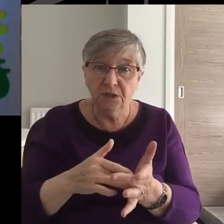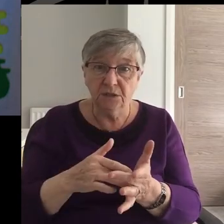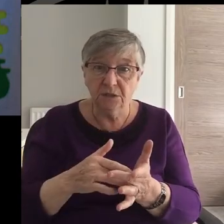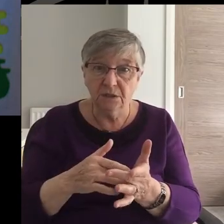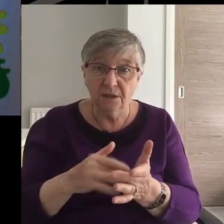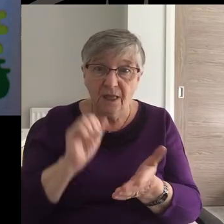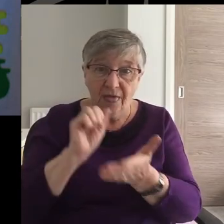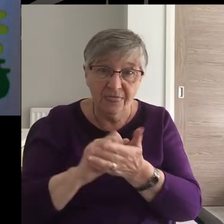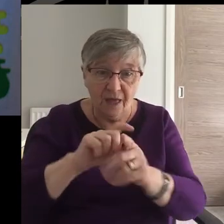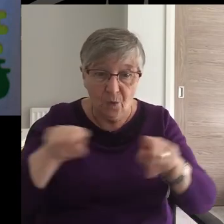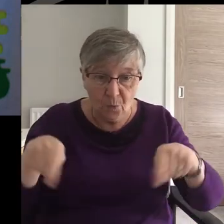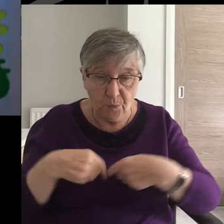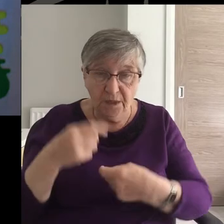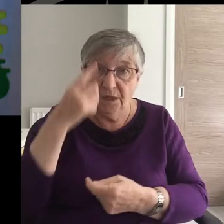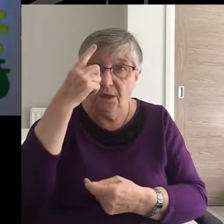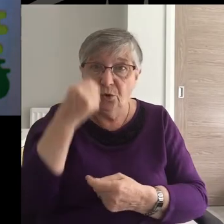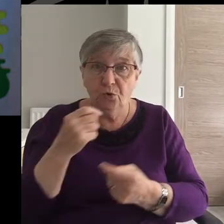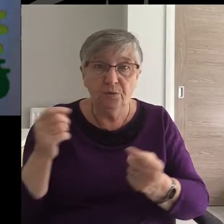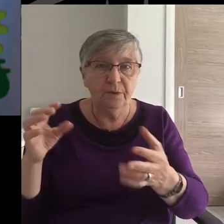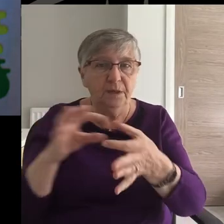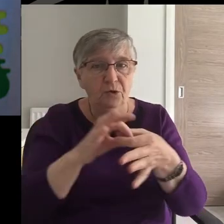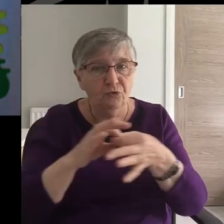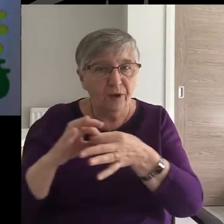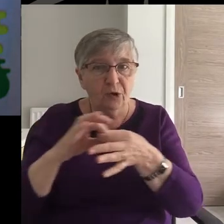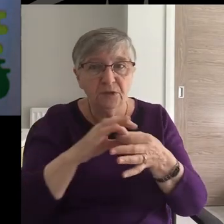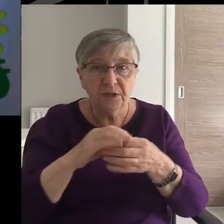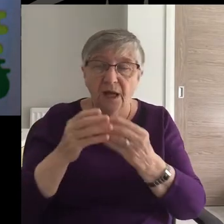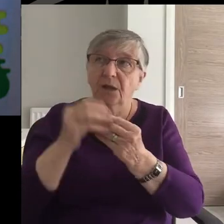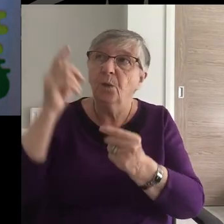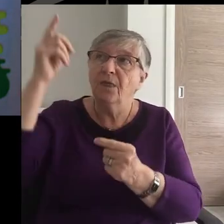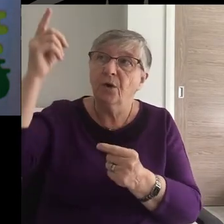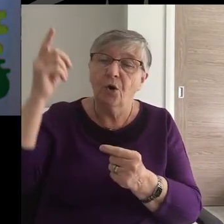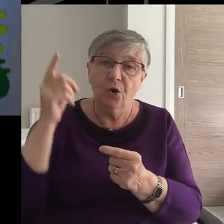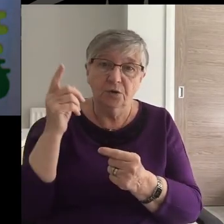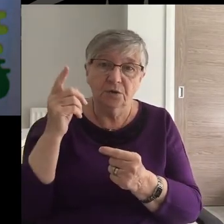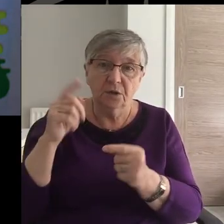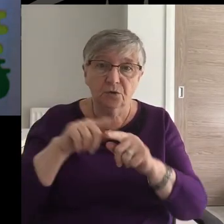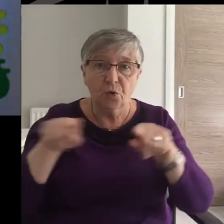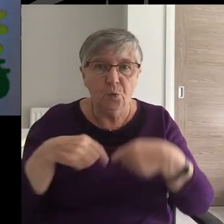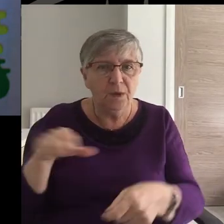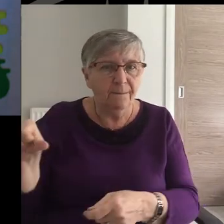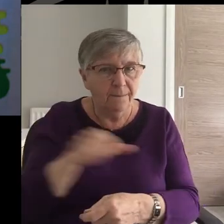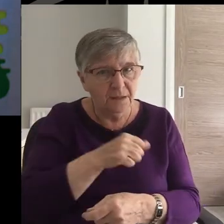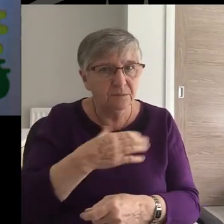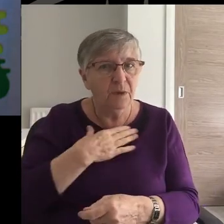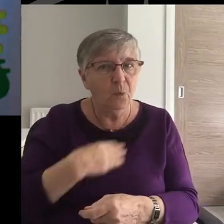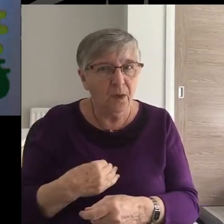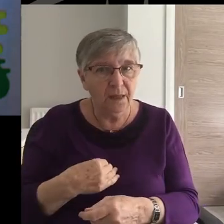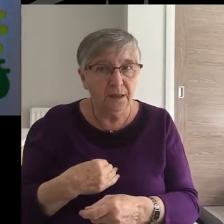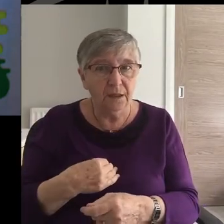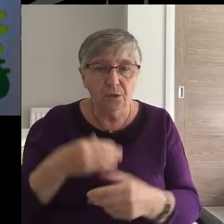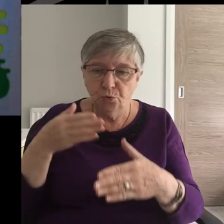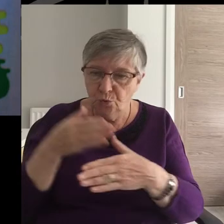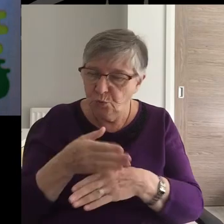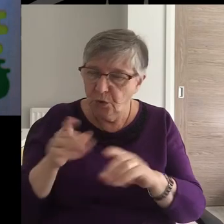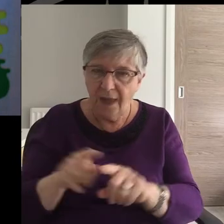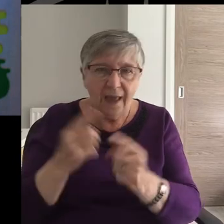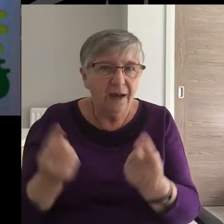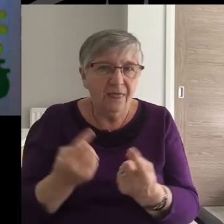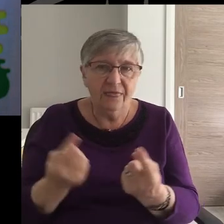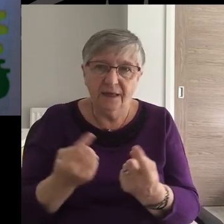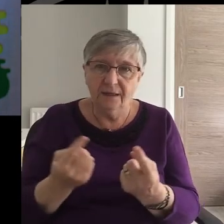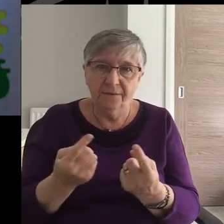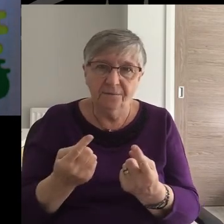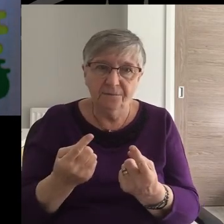so that we could be reconciled to God. So we must be willing to do what it takes